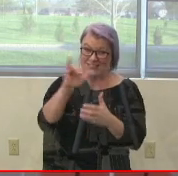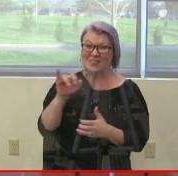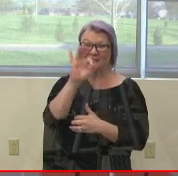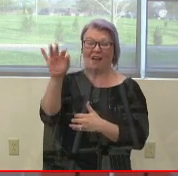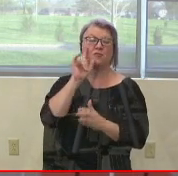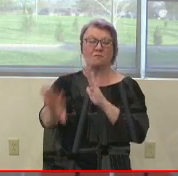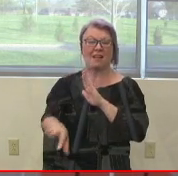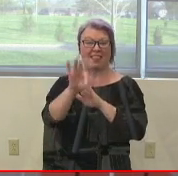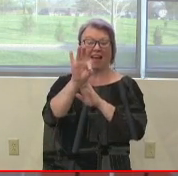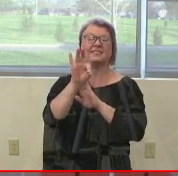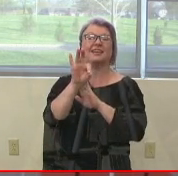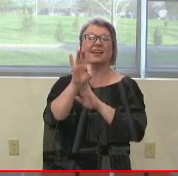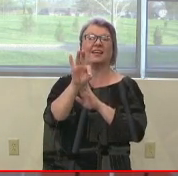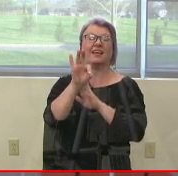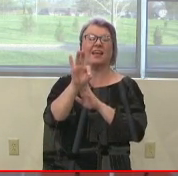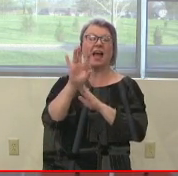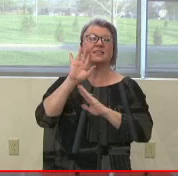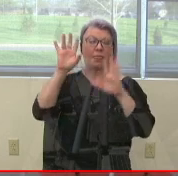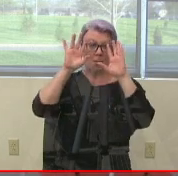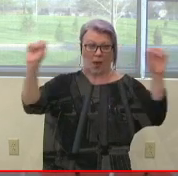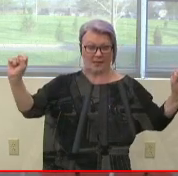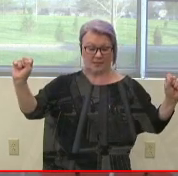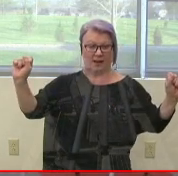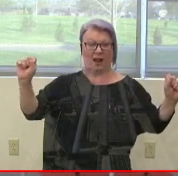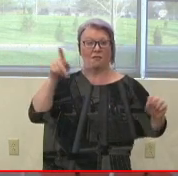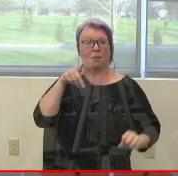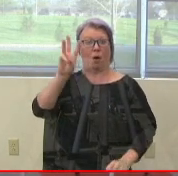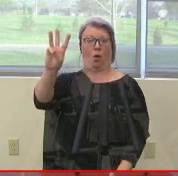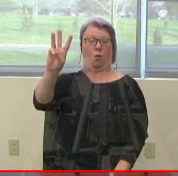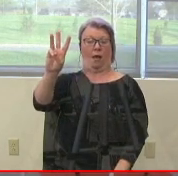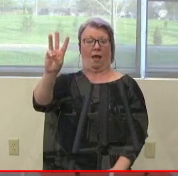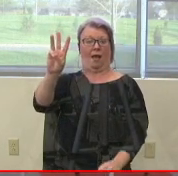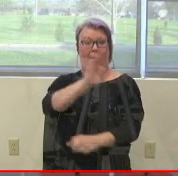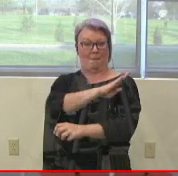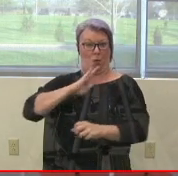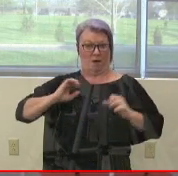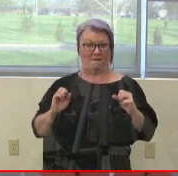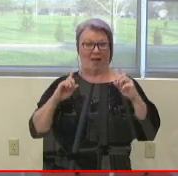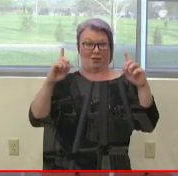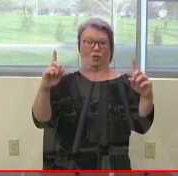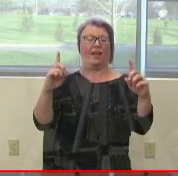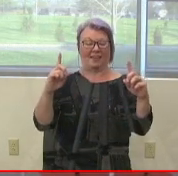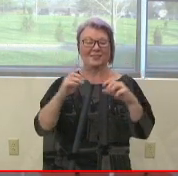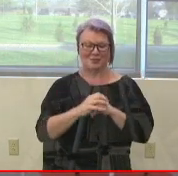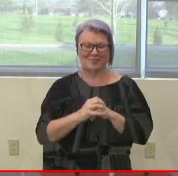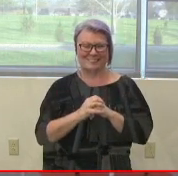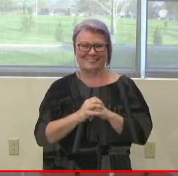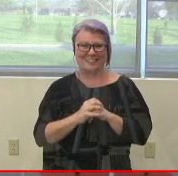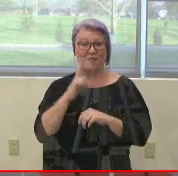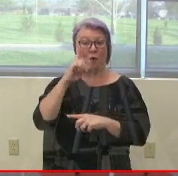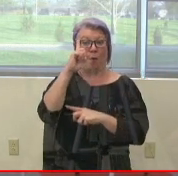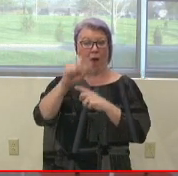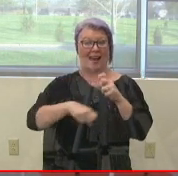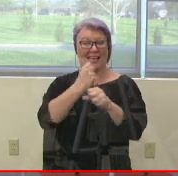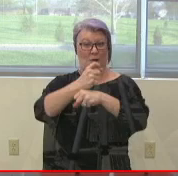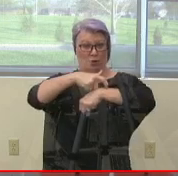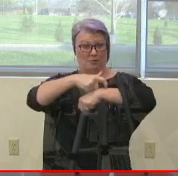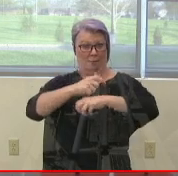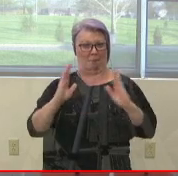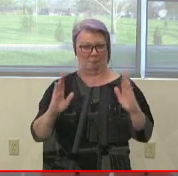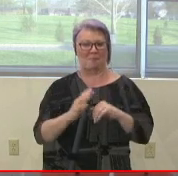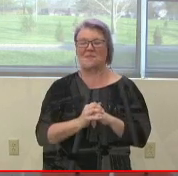elected the president of the Board of Education of Parkway School District for a one-year term. Thank you.